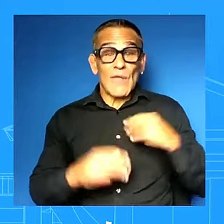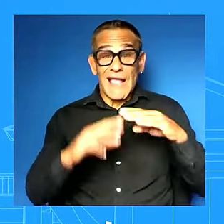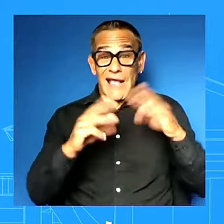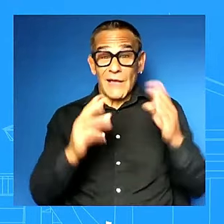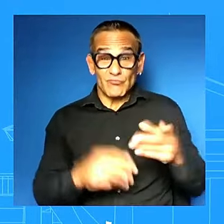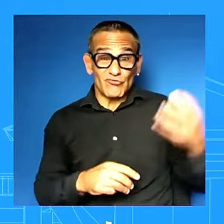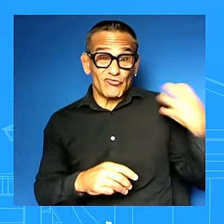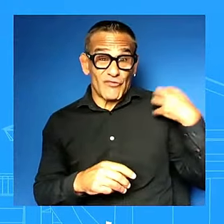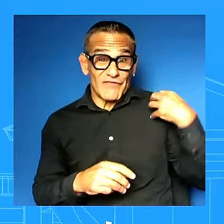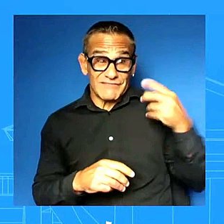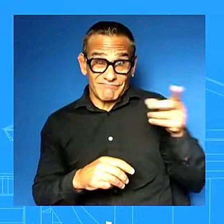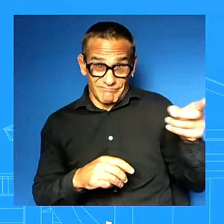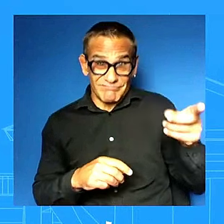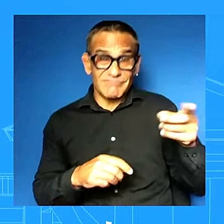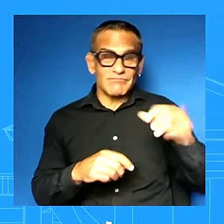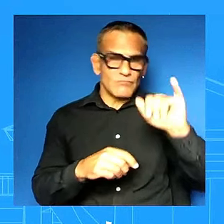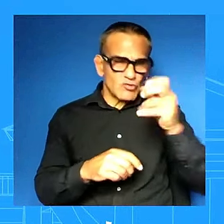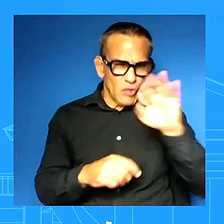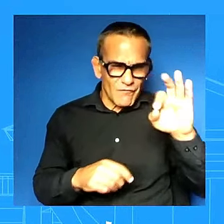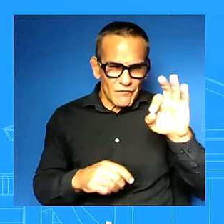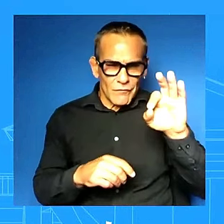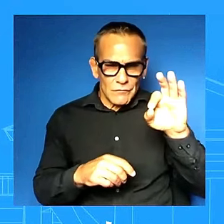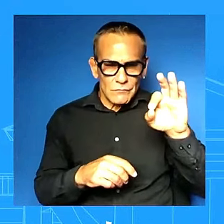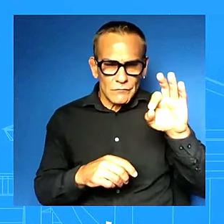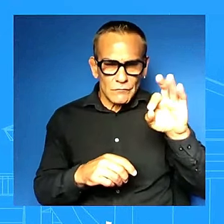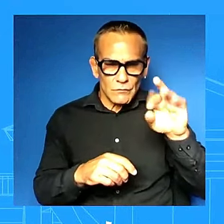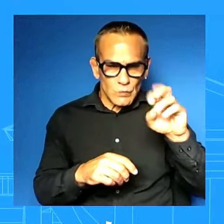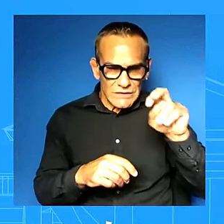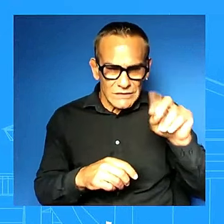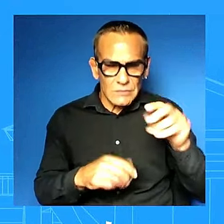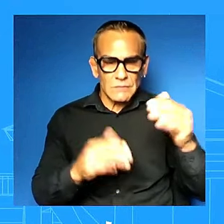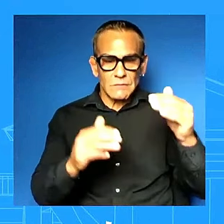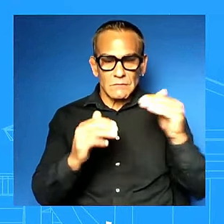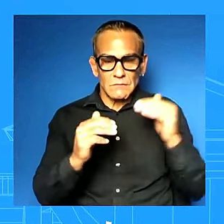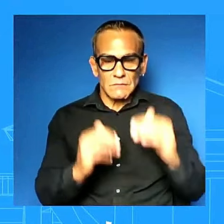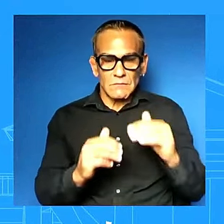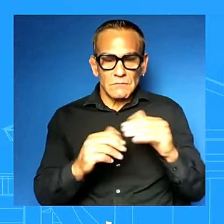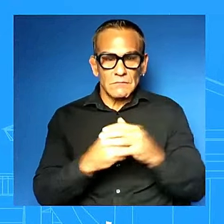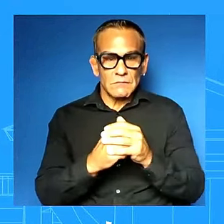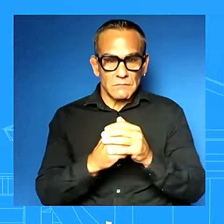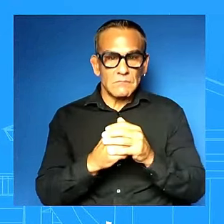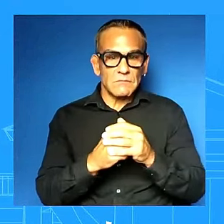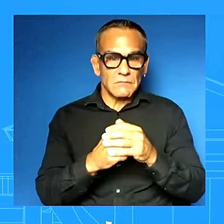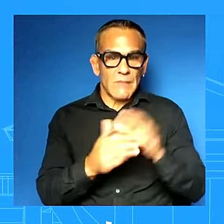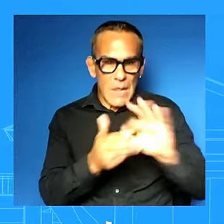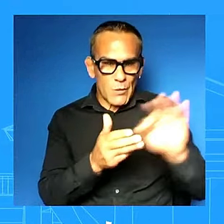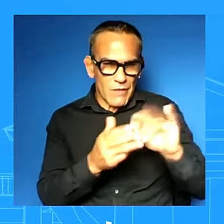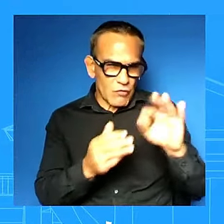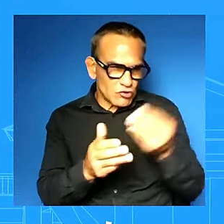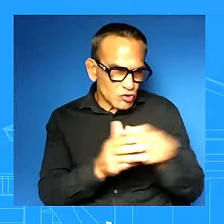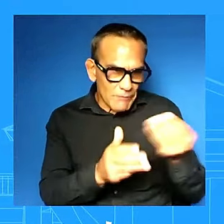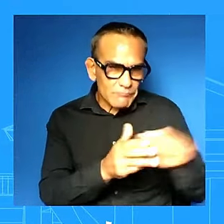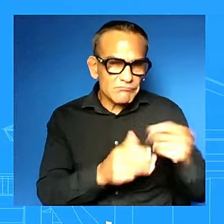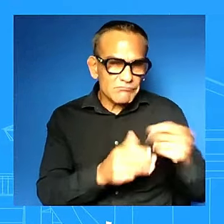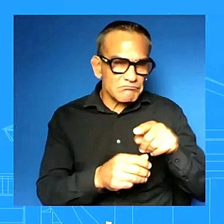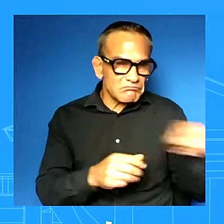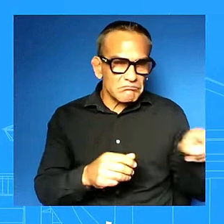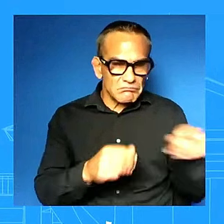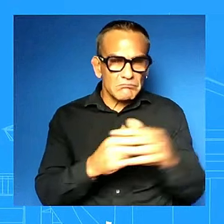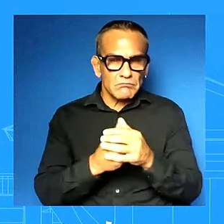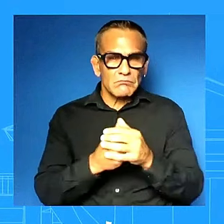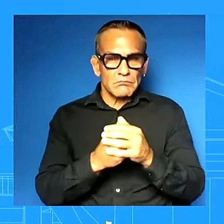jake sullivan bruce reed and secretaries of commerce and energy were all there and we'll have a full full readout hopefully